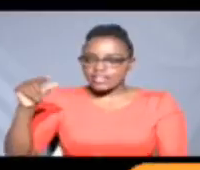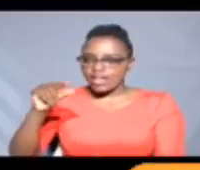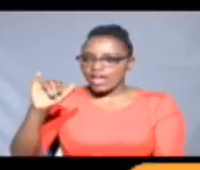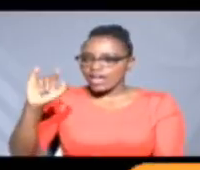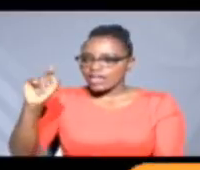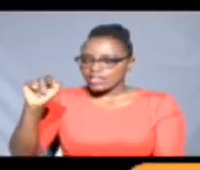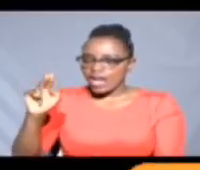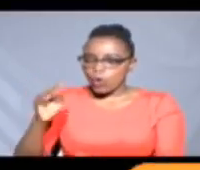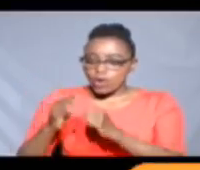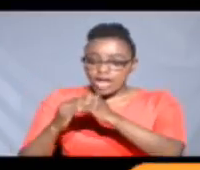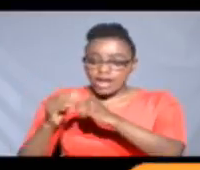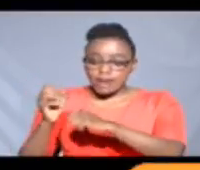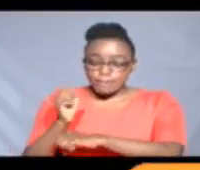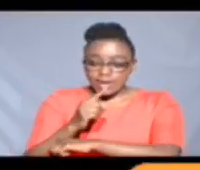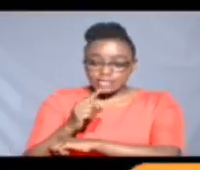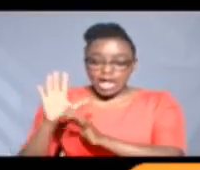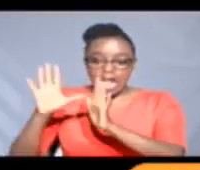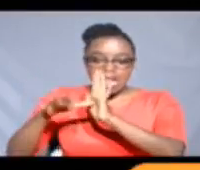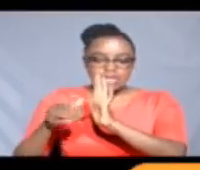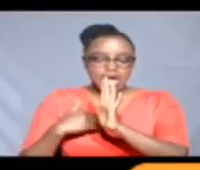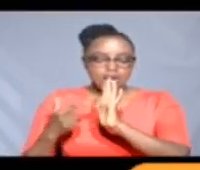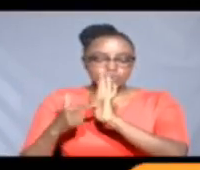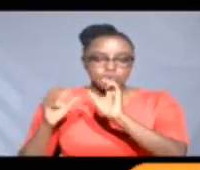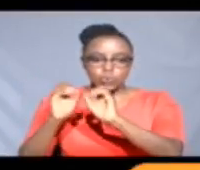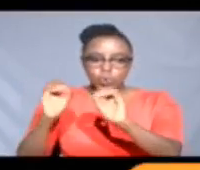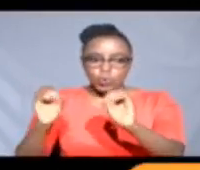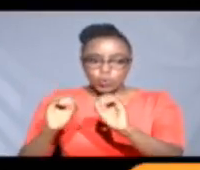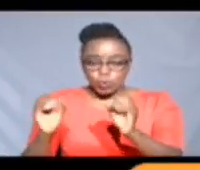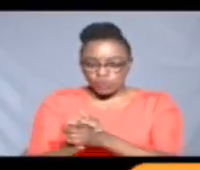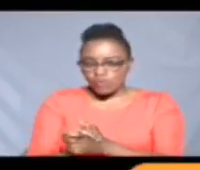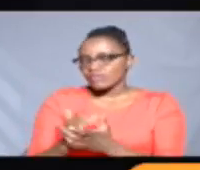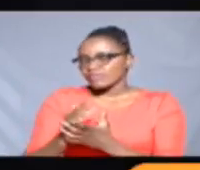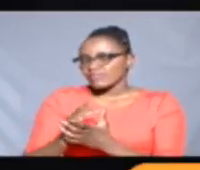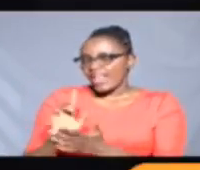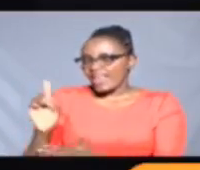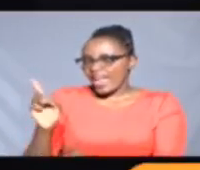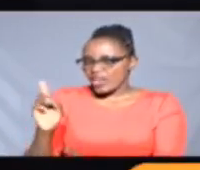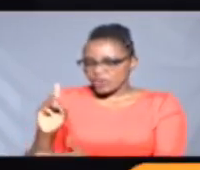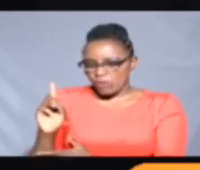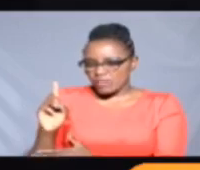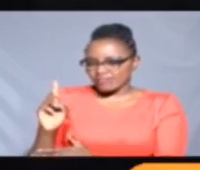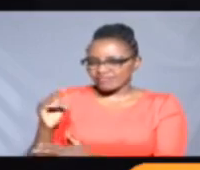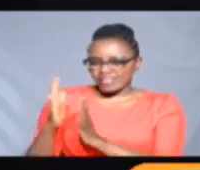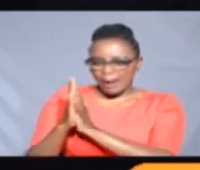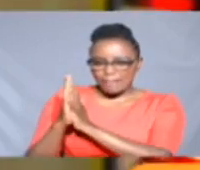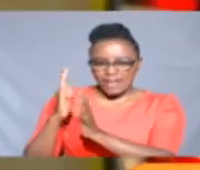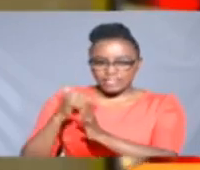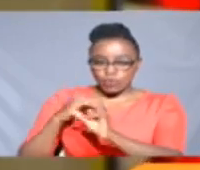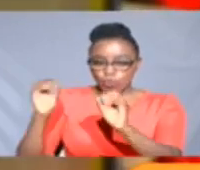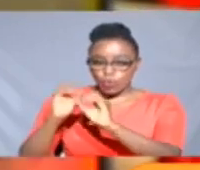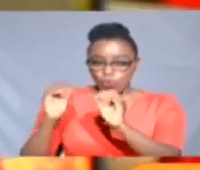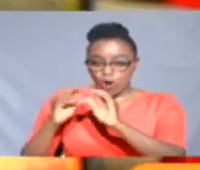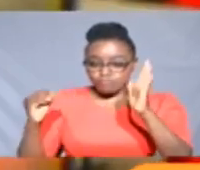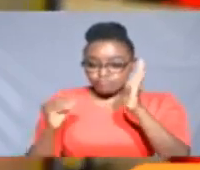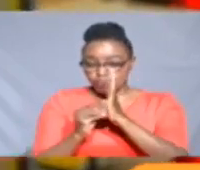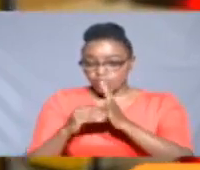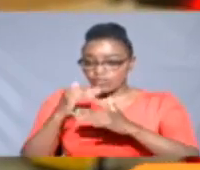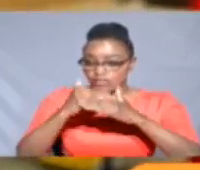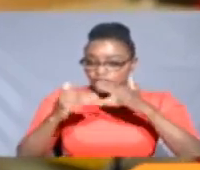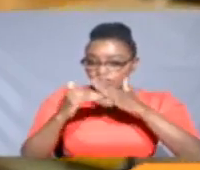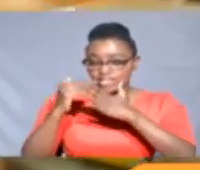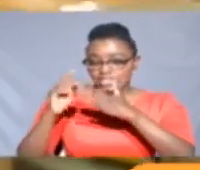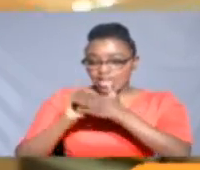Gitao. Nine months later, there are no signs of the flying Nairobi passengers as was figuratively put by the